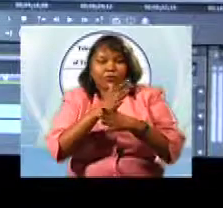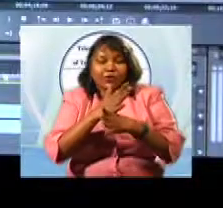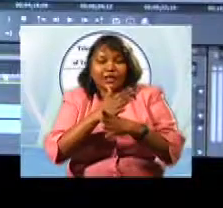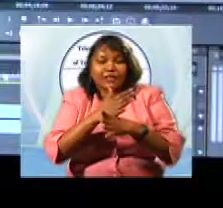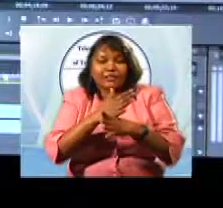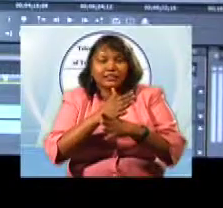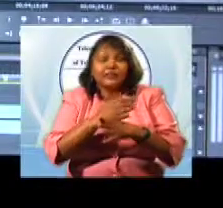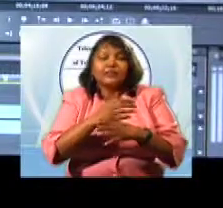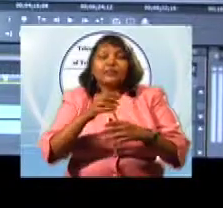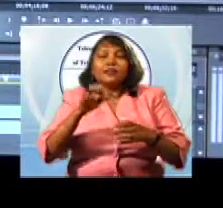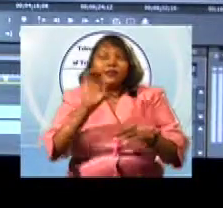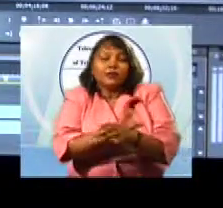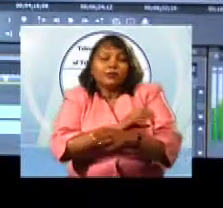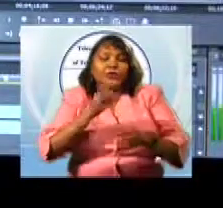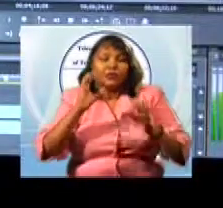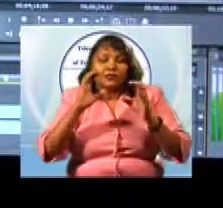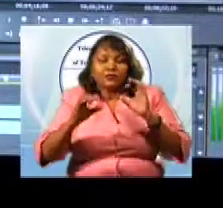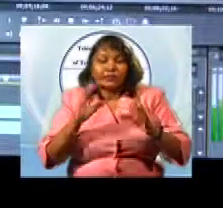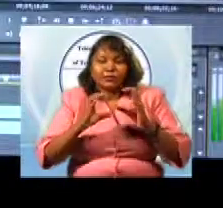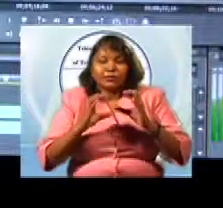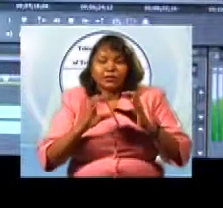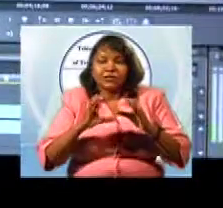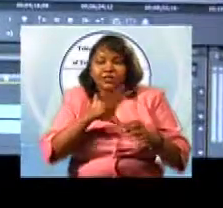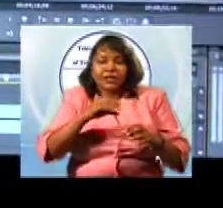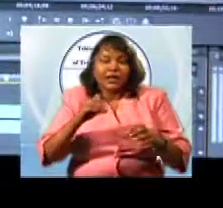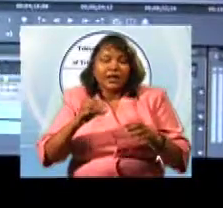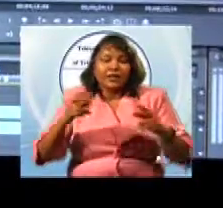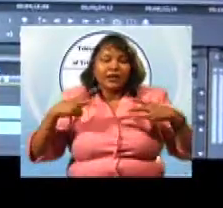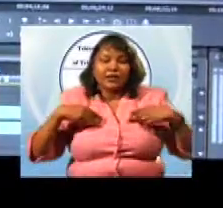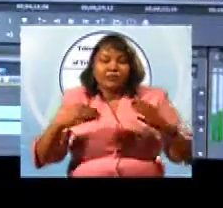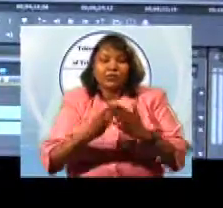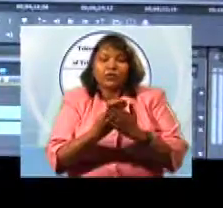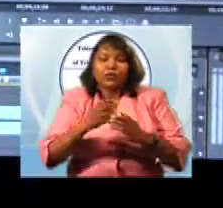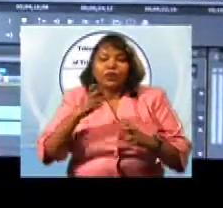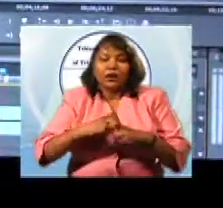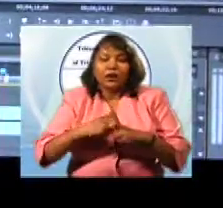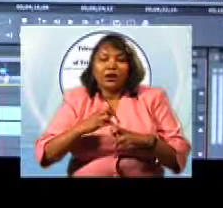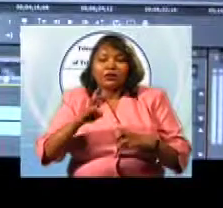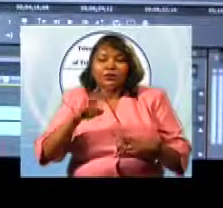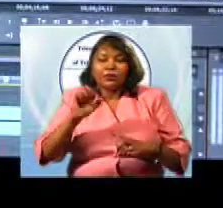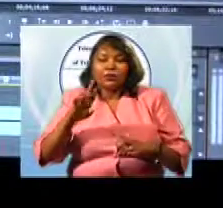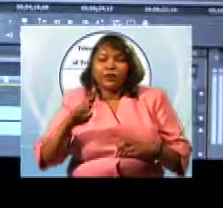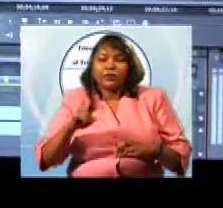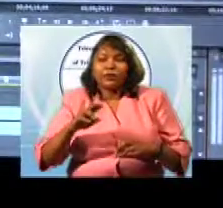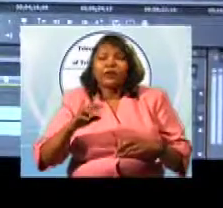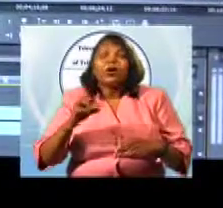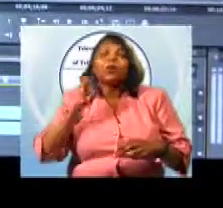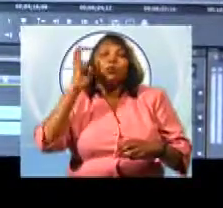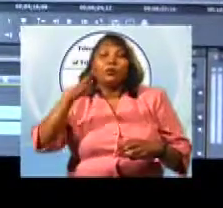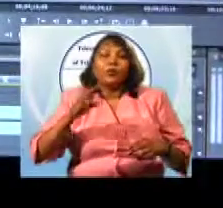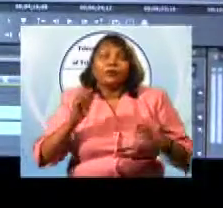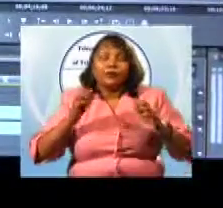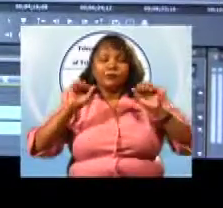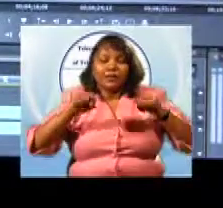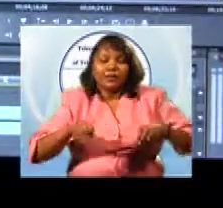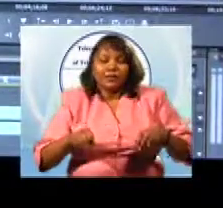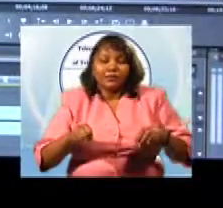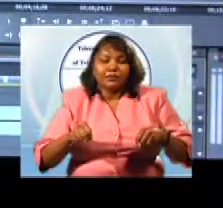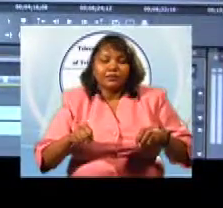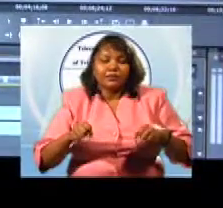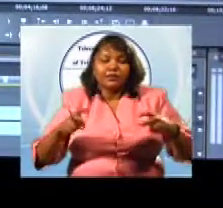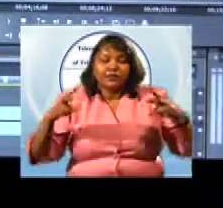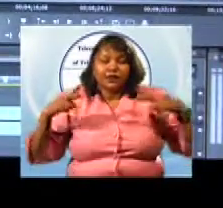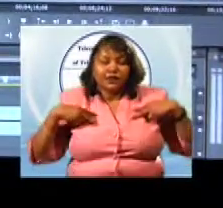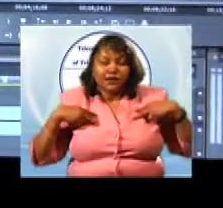and more affordable hardware solutions can provide the networking links that would complement the organization's own